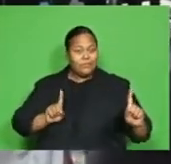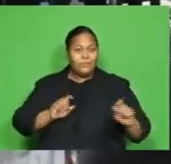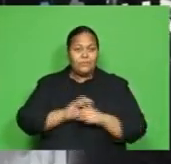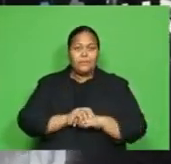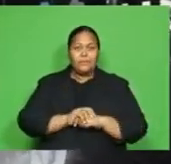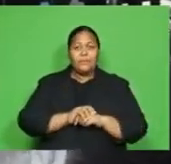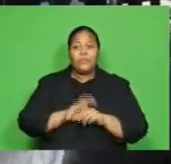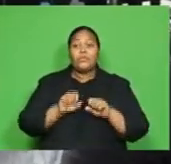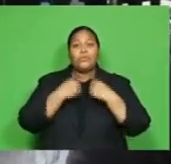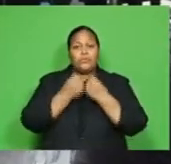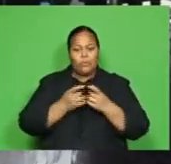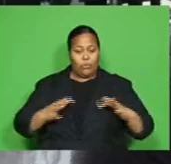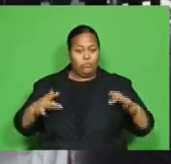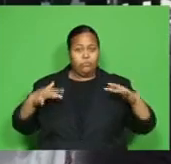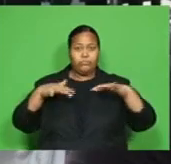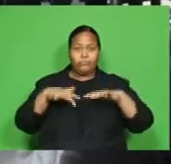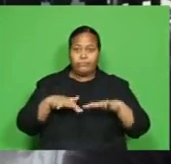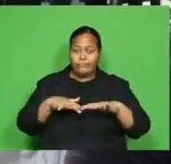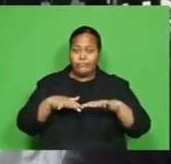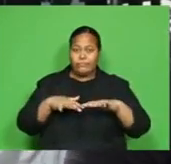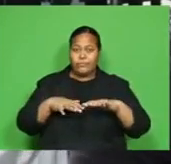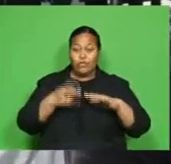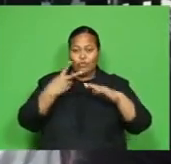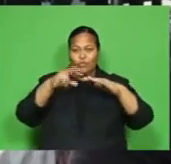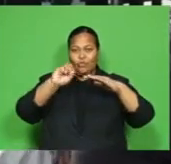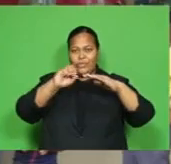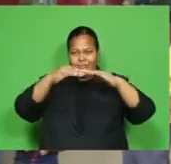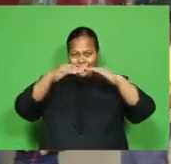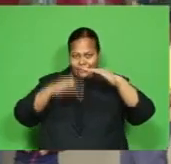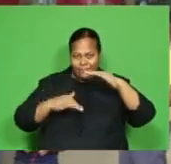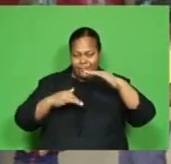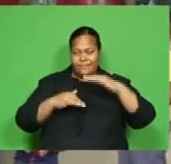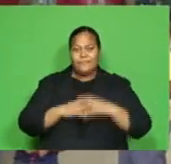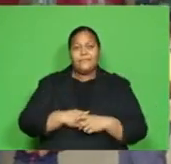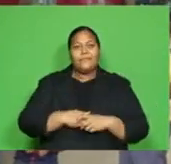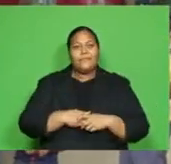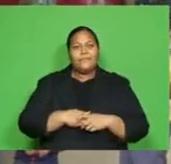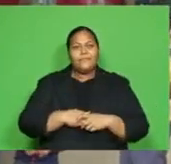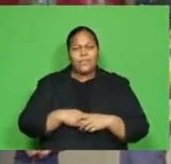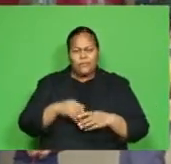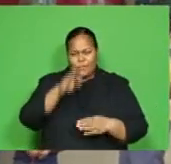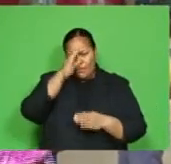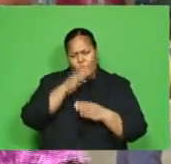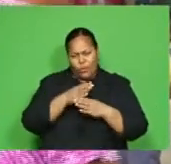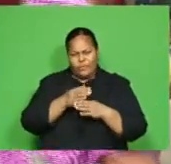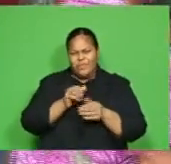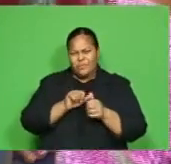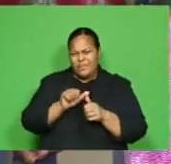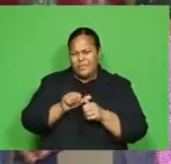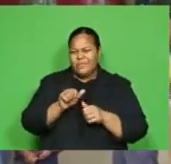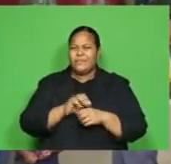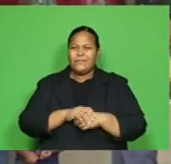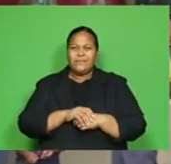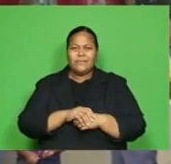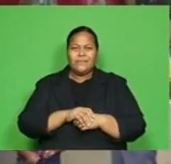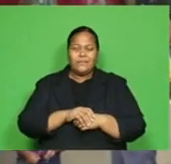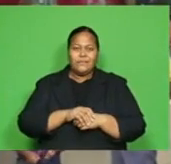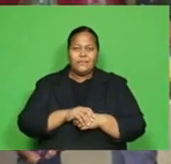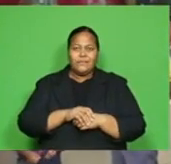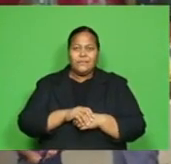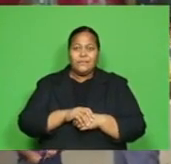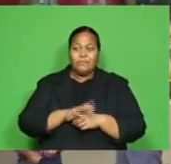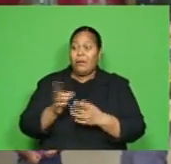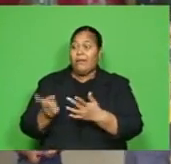gathering of below 20. I'm just hoping for the best for other people as well as me.